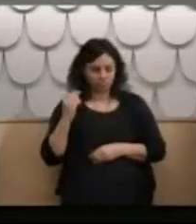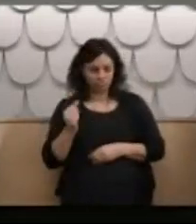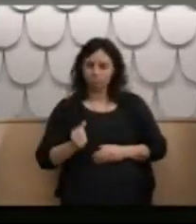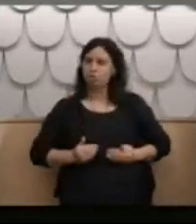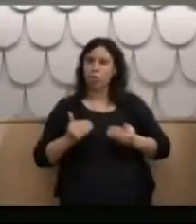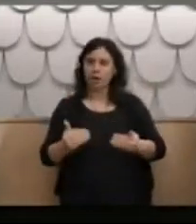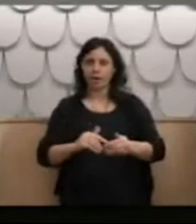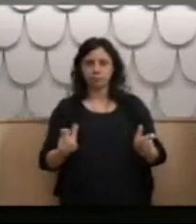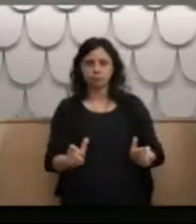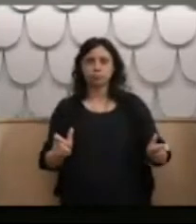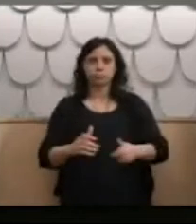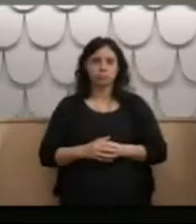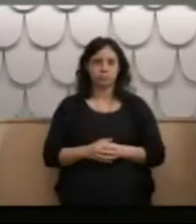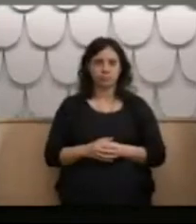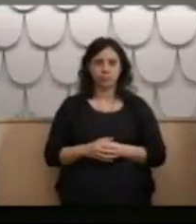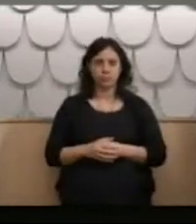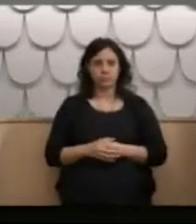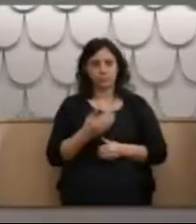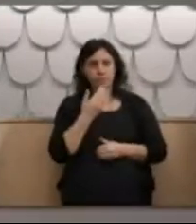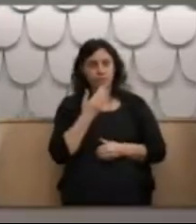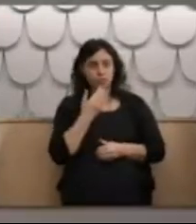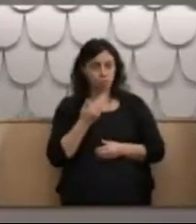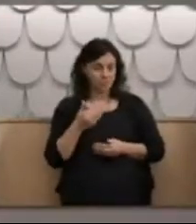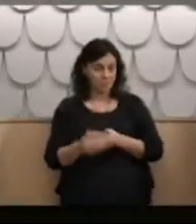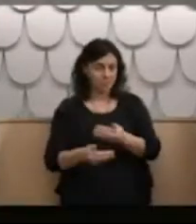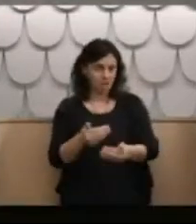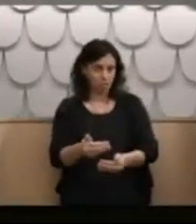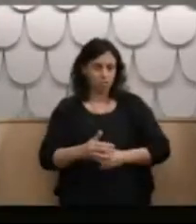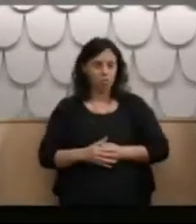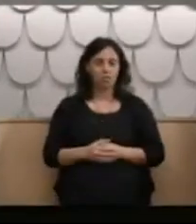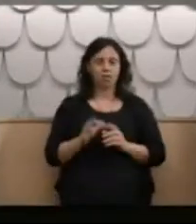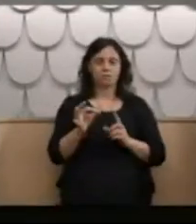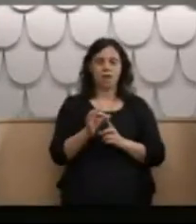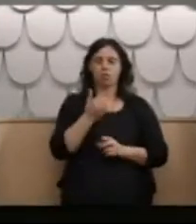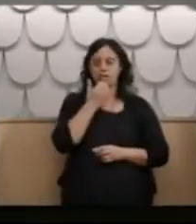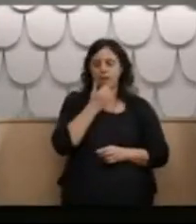Thank you. We'll now continue. Paragraph 17.